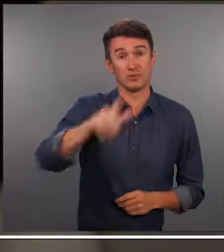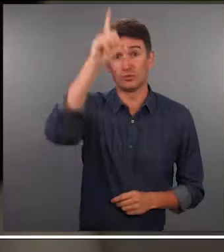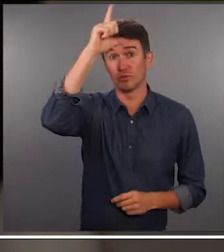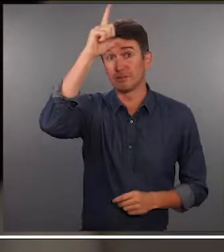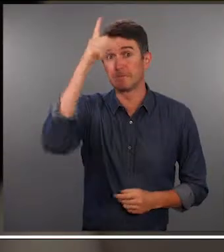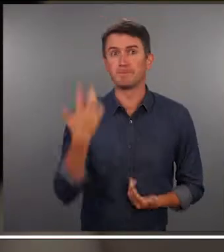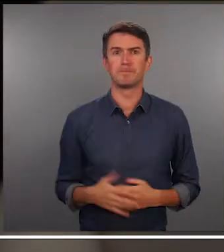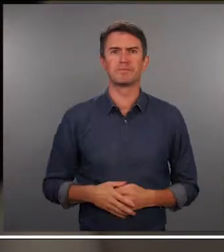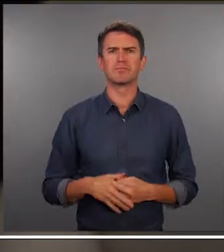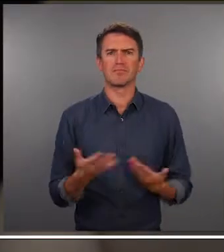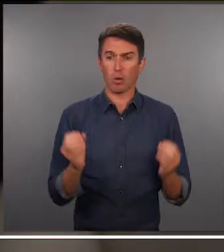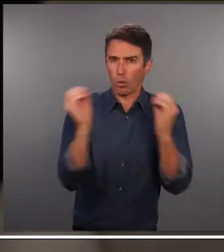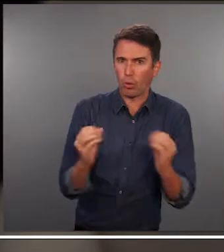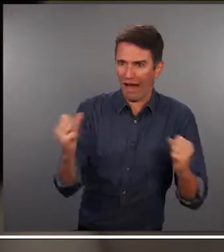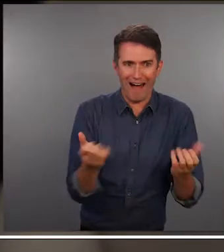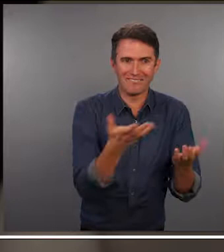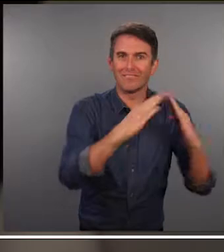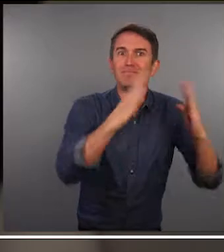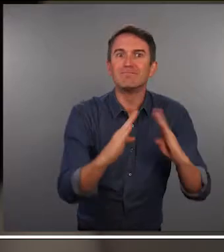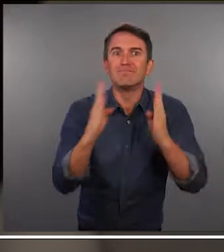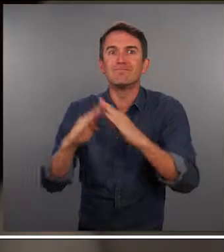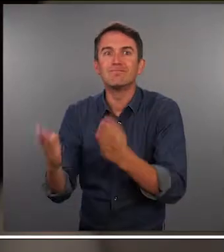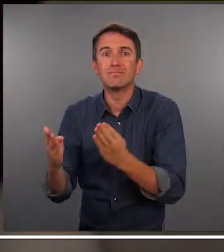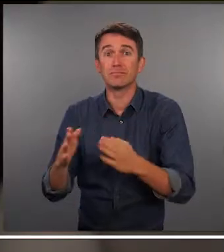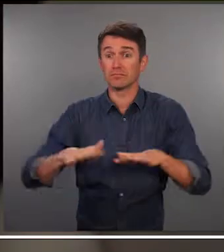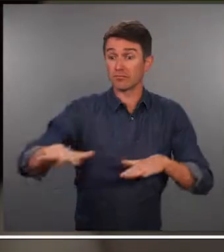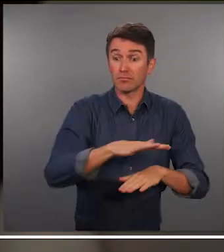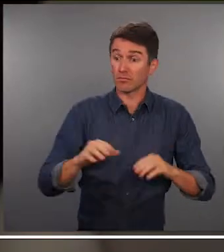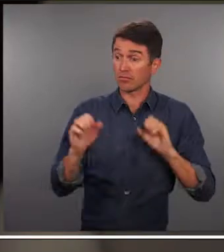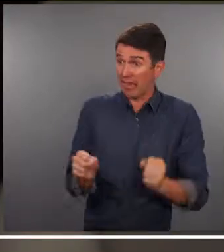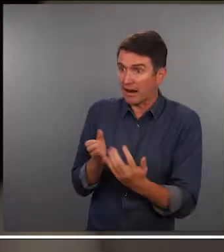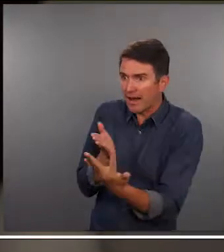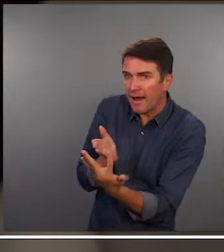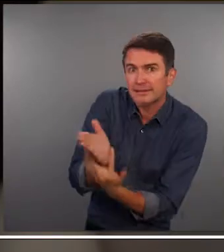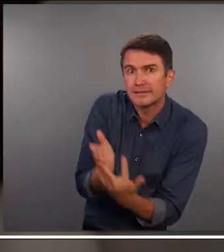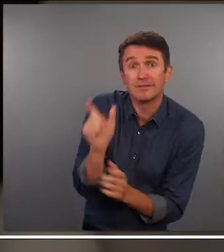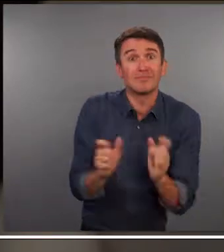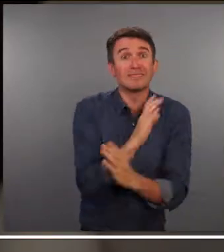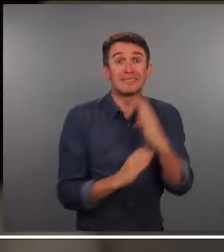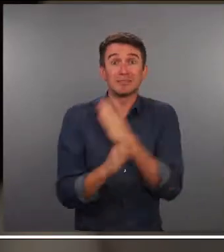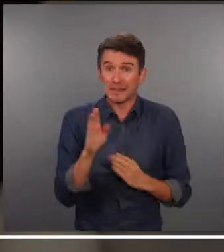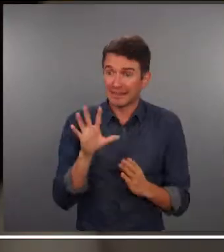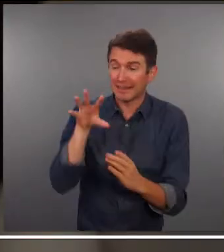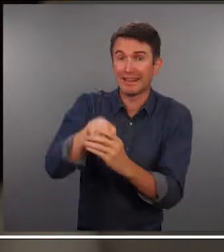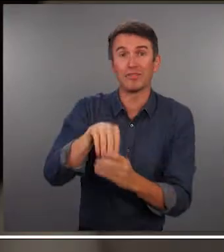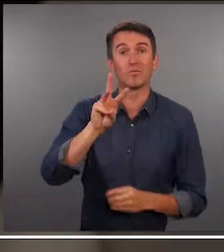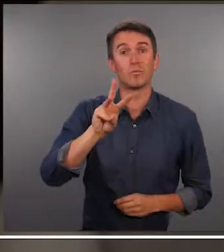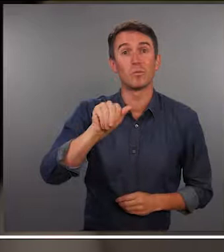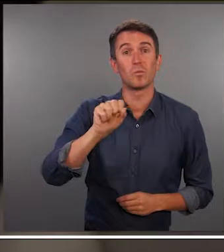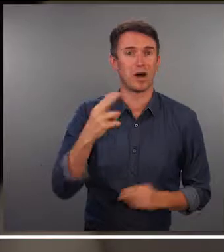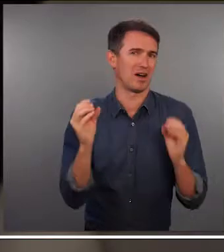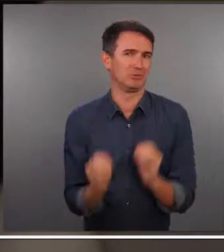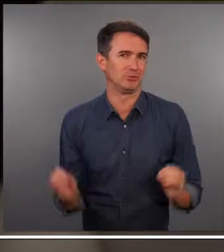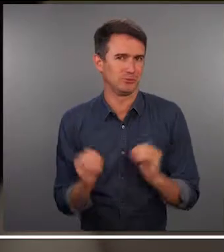first of all it's the lack of availability of them many spaces don't offer accessible WASH facilities for